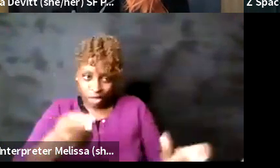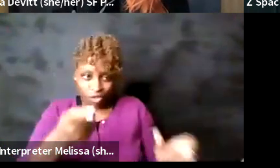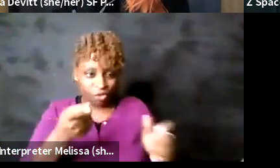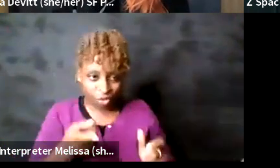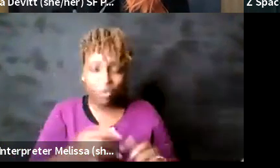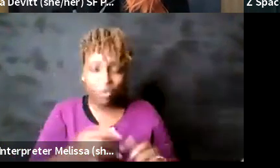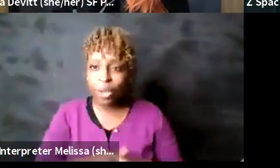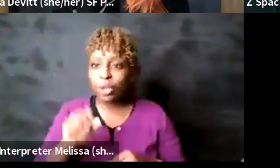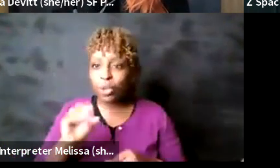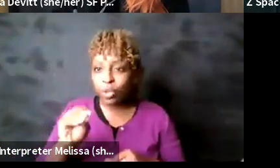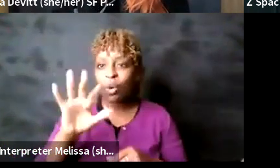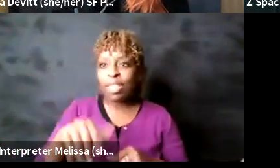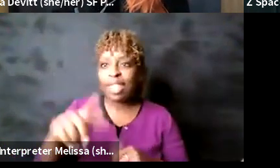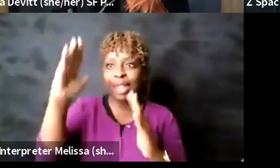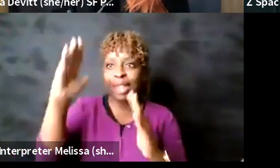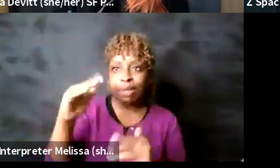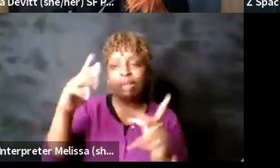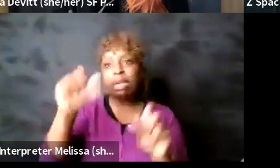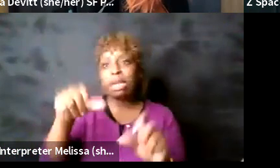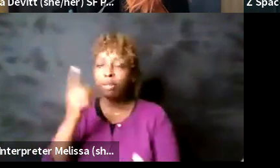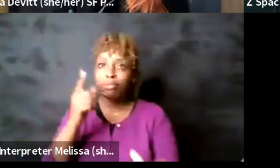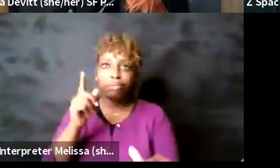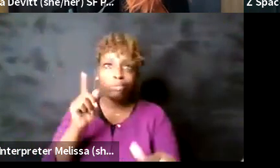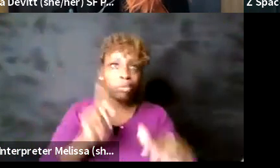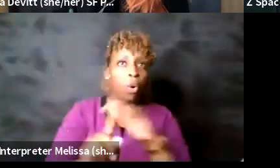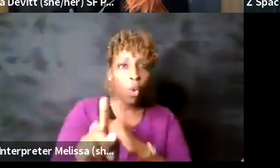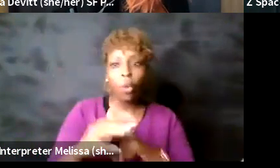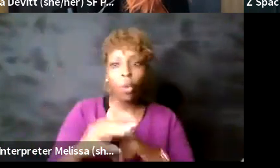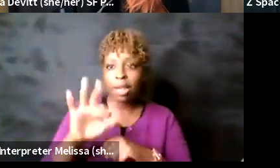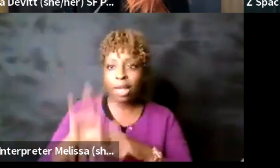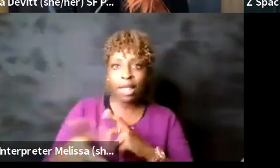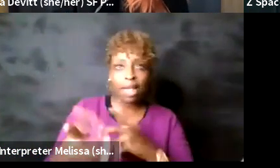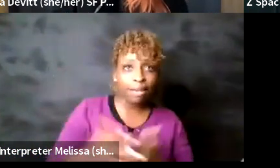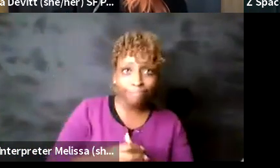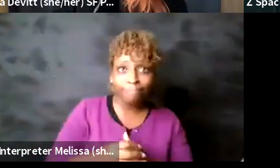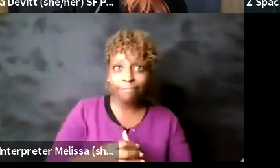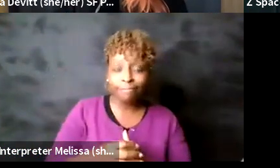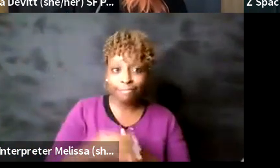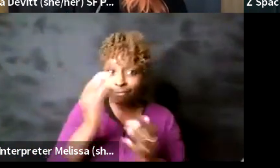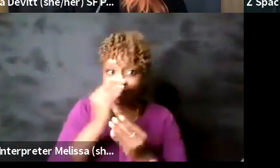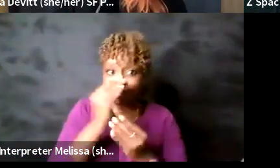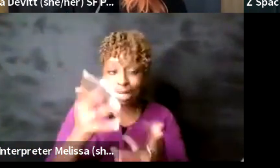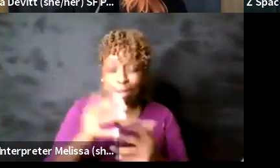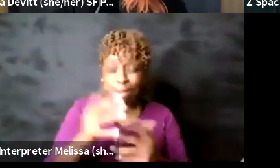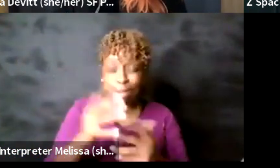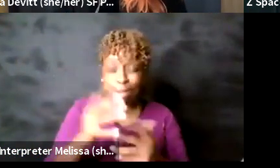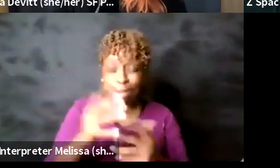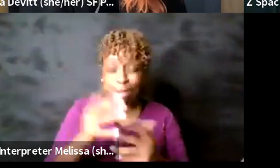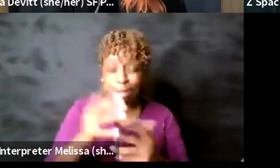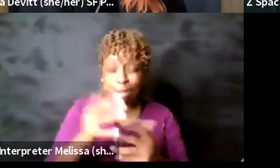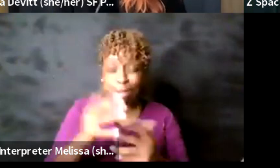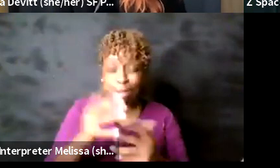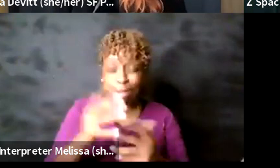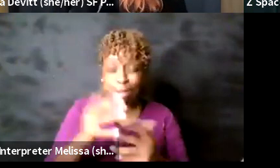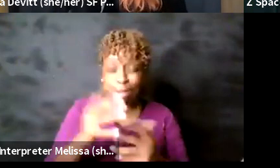in and uh reinforce that by taking up any amount of space it's too much space um I think it's something that's put on us so a lot of what I